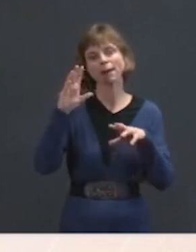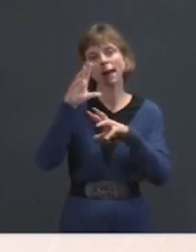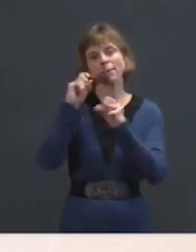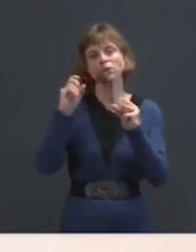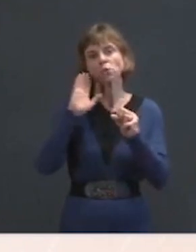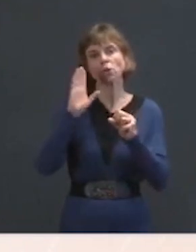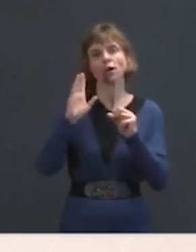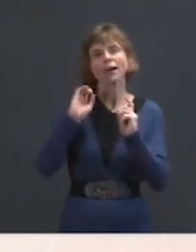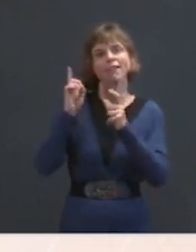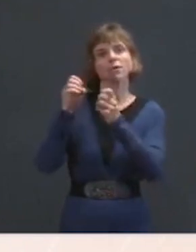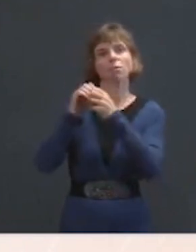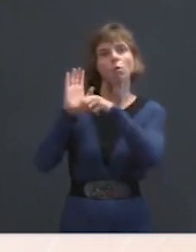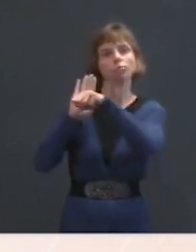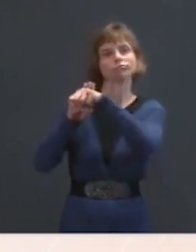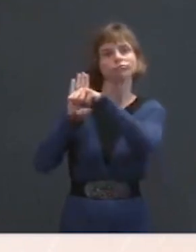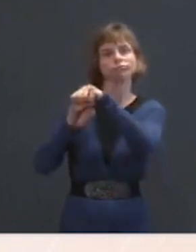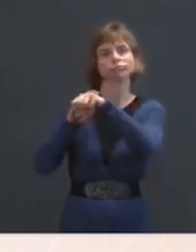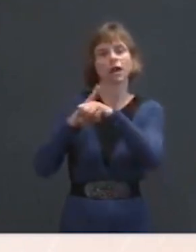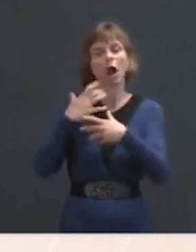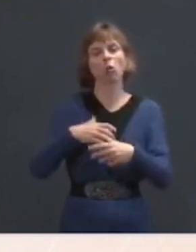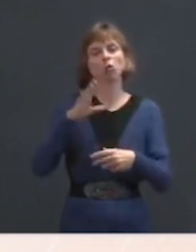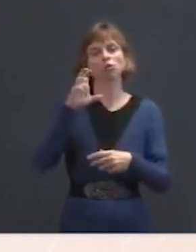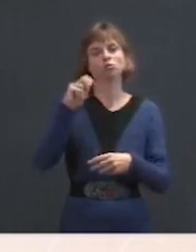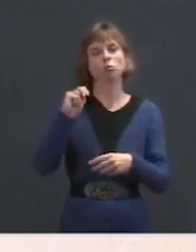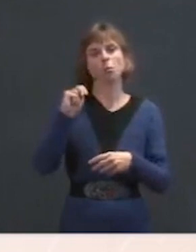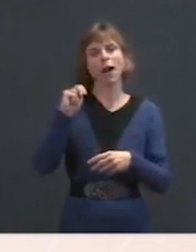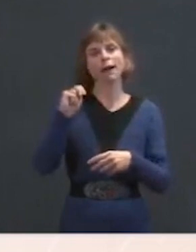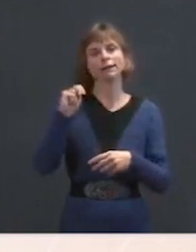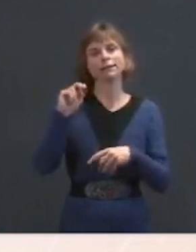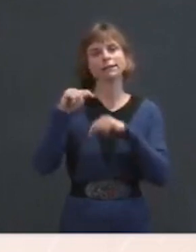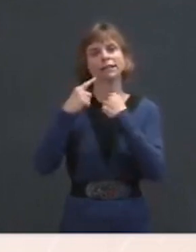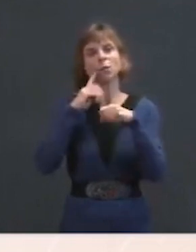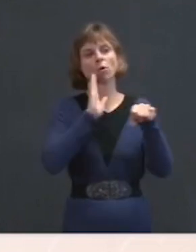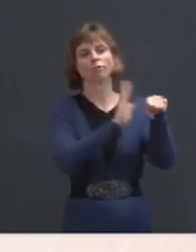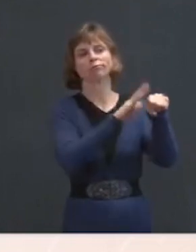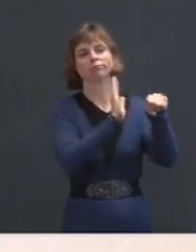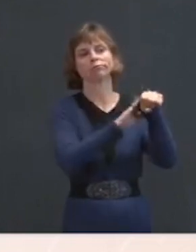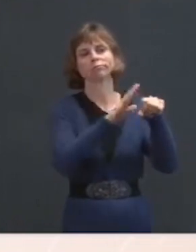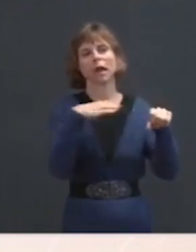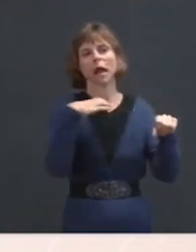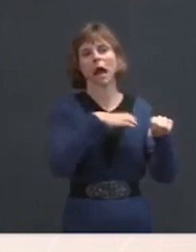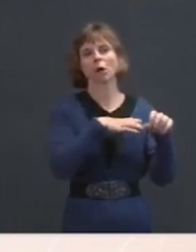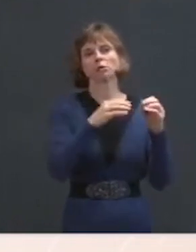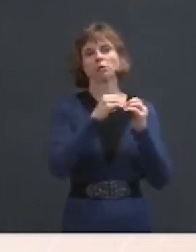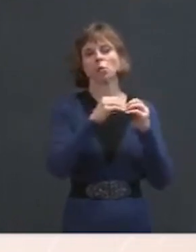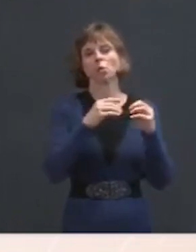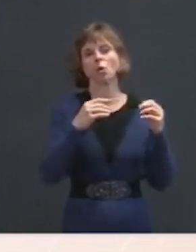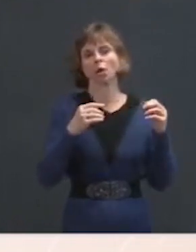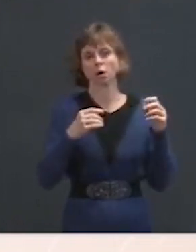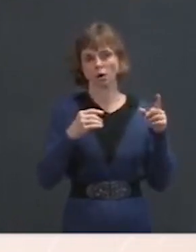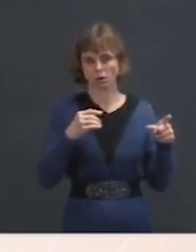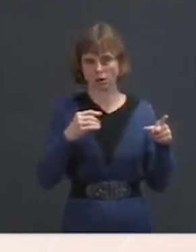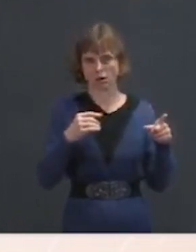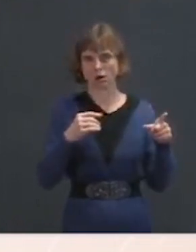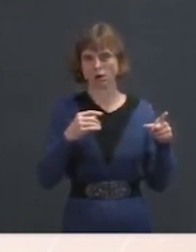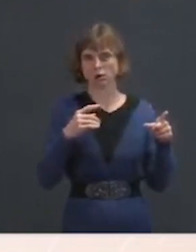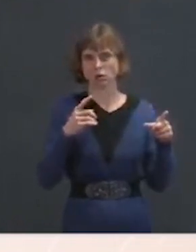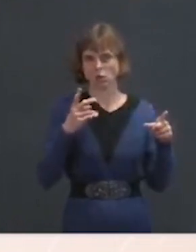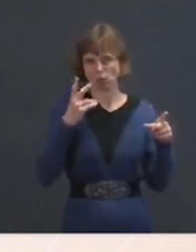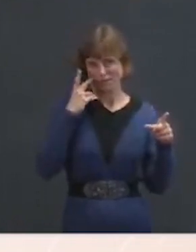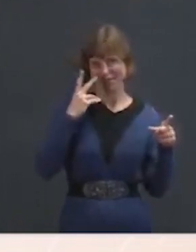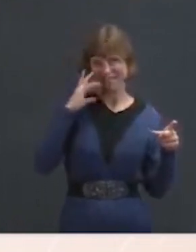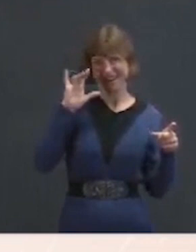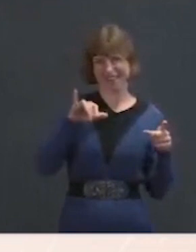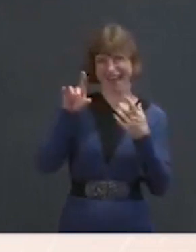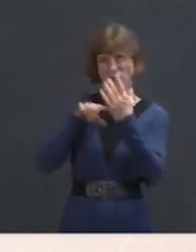up. He said, wish the Biden team would have given Congress greater knowledge and greater warning. So given the criticism that you and other